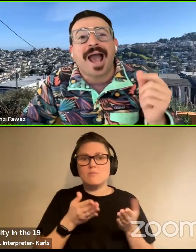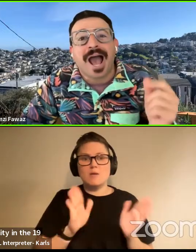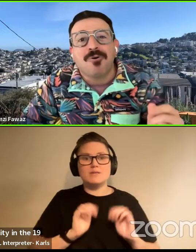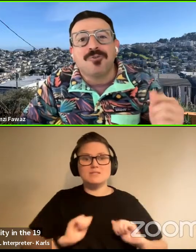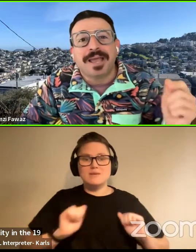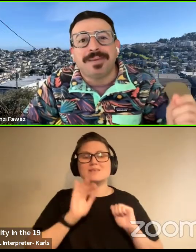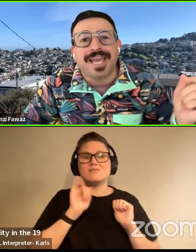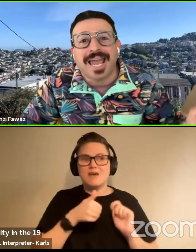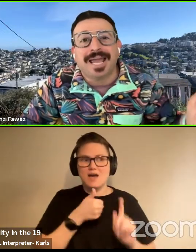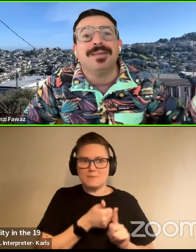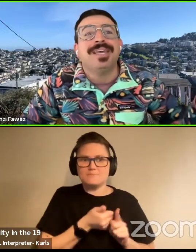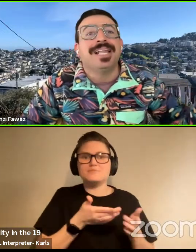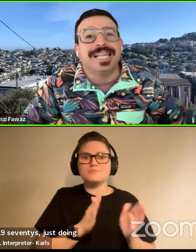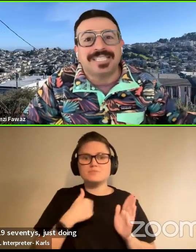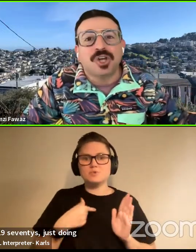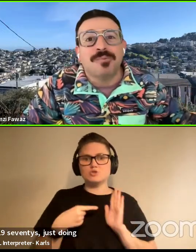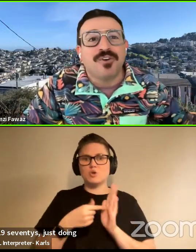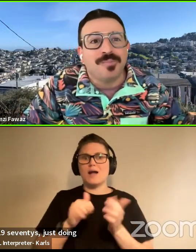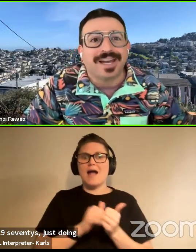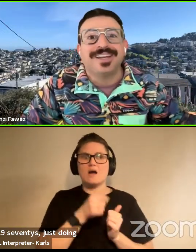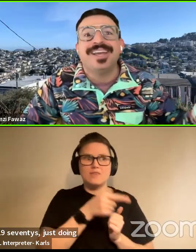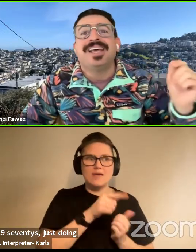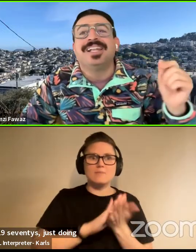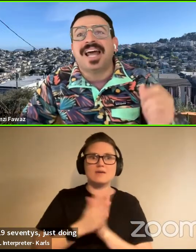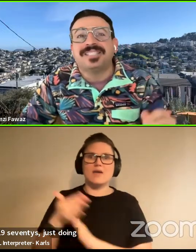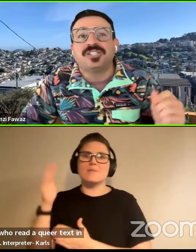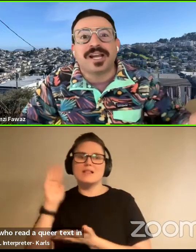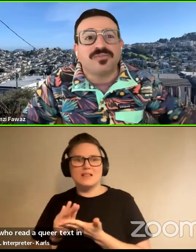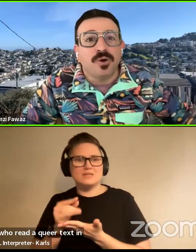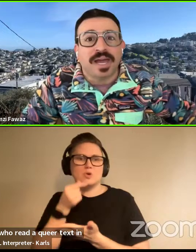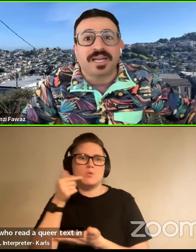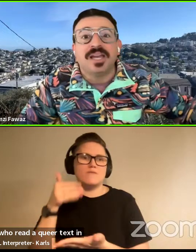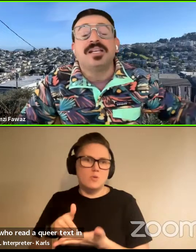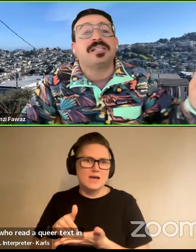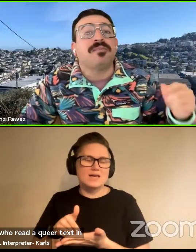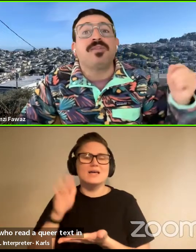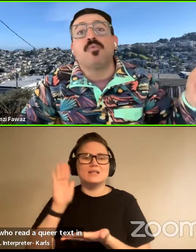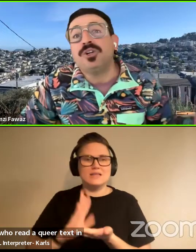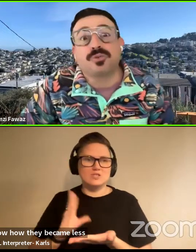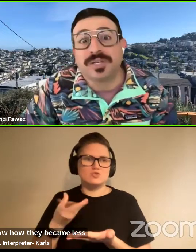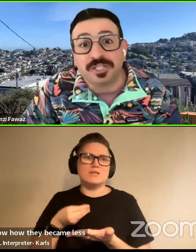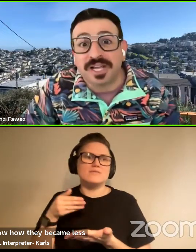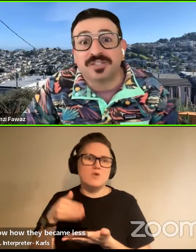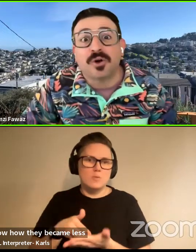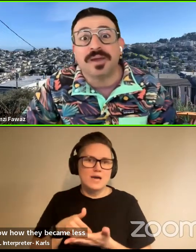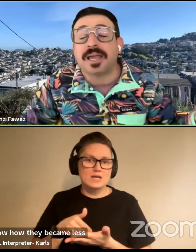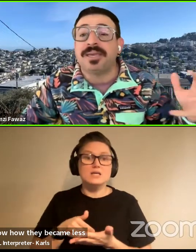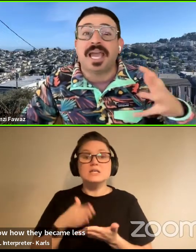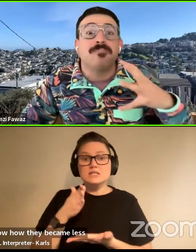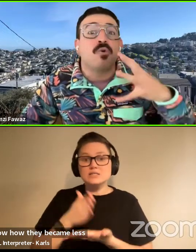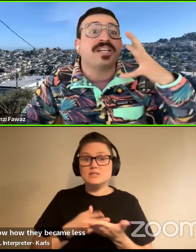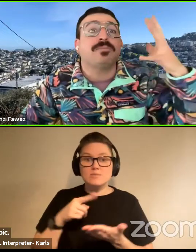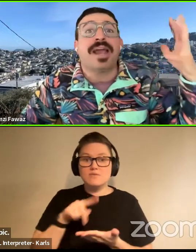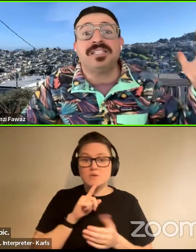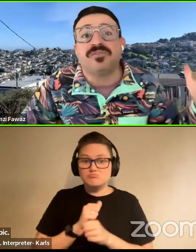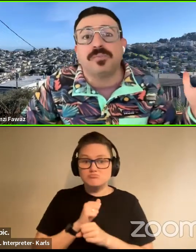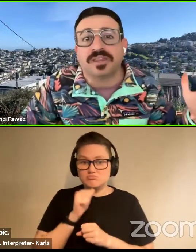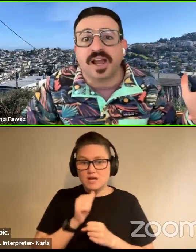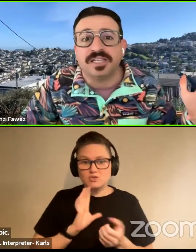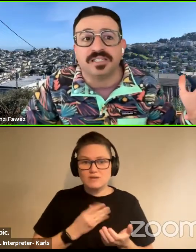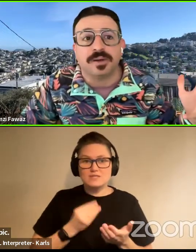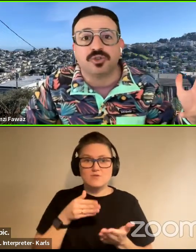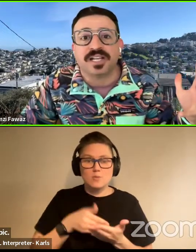me to show how they became less homophobic, less transphobic. Some of them weren't really transphobic. They became more